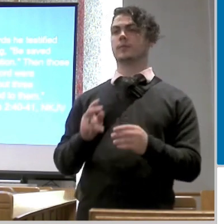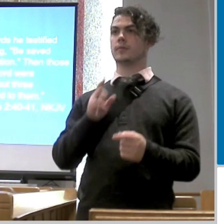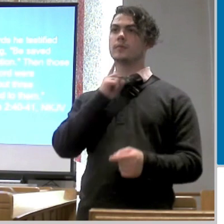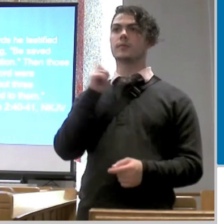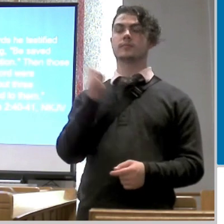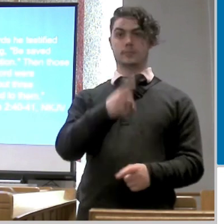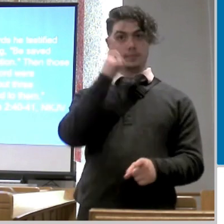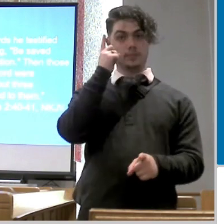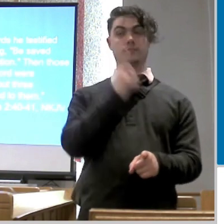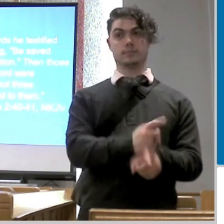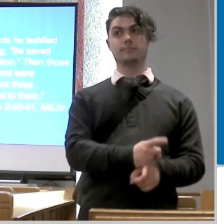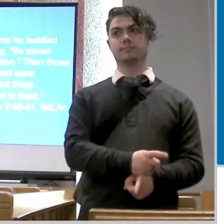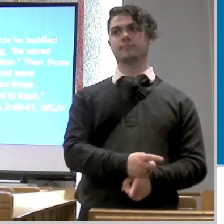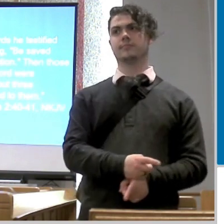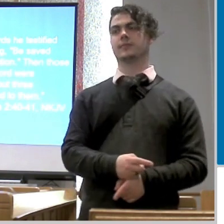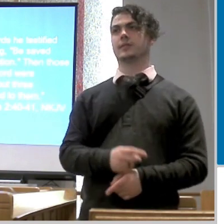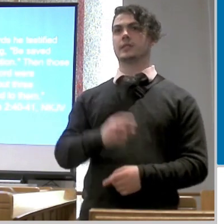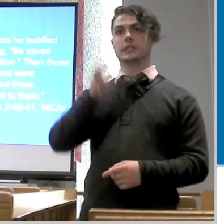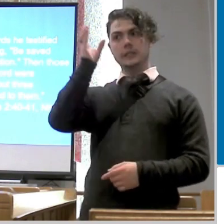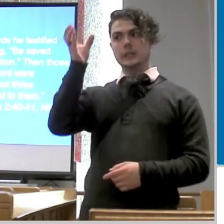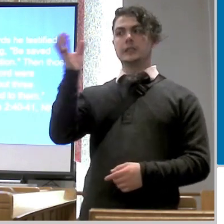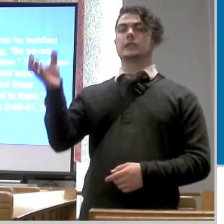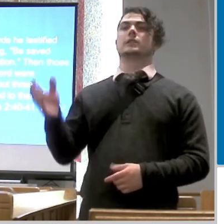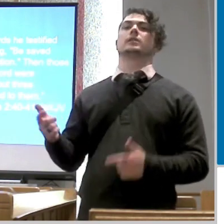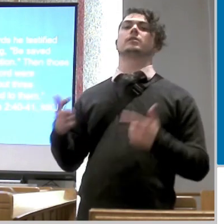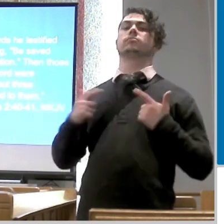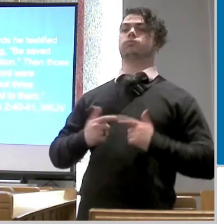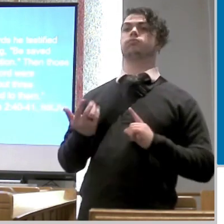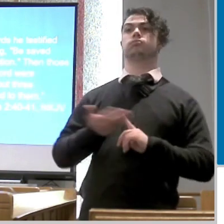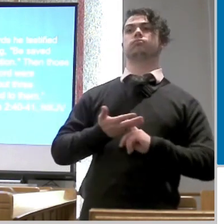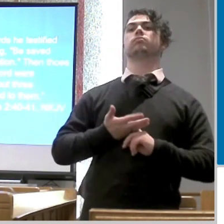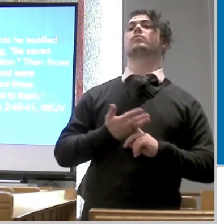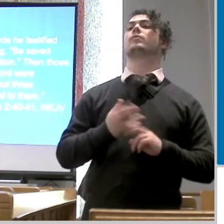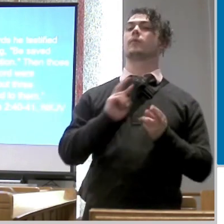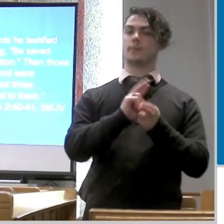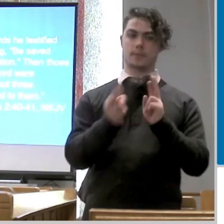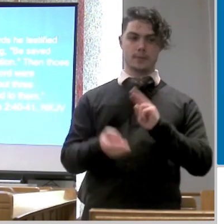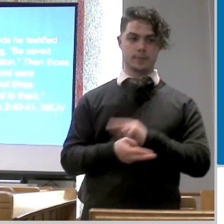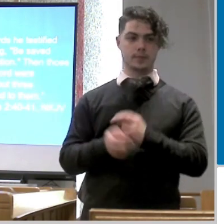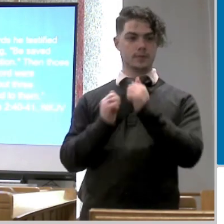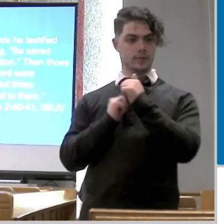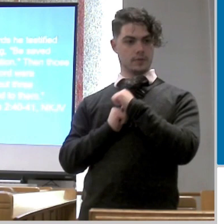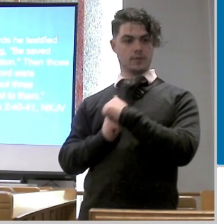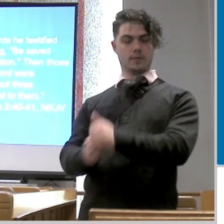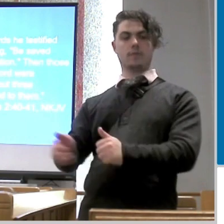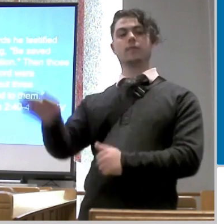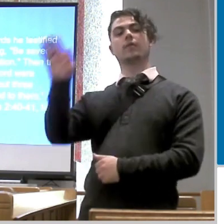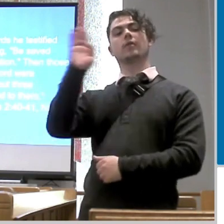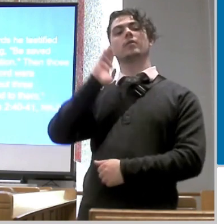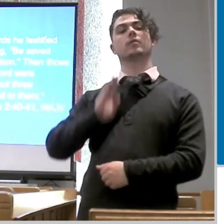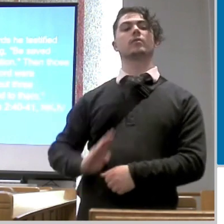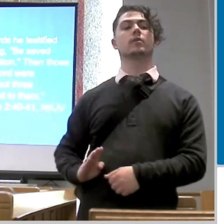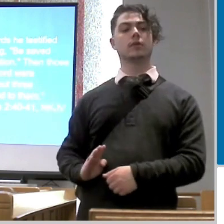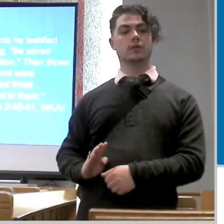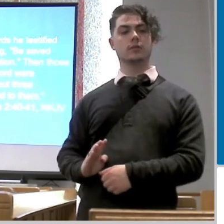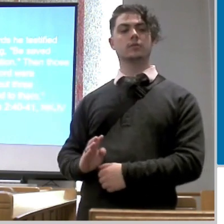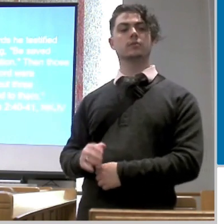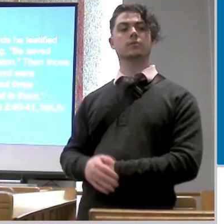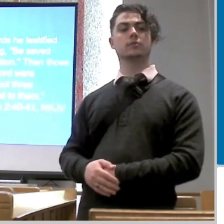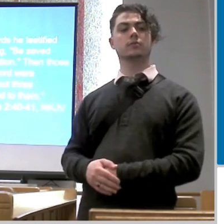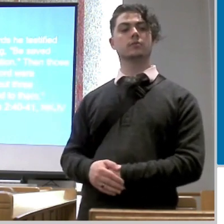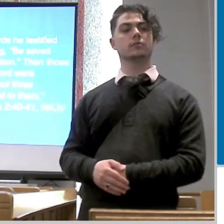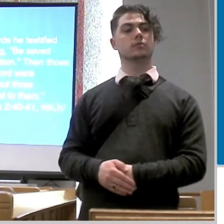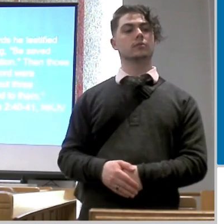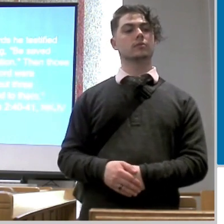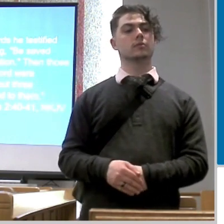the holy spirit moved them to repentance and to follow god it says and many with with many other words peter testified